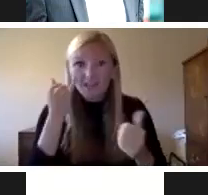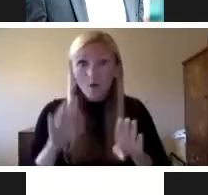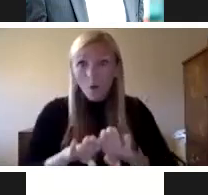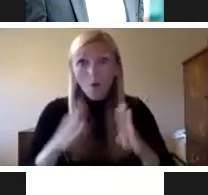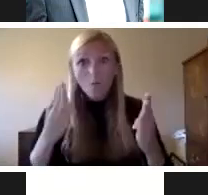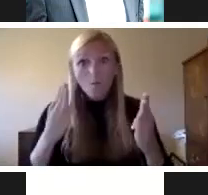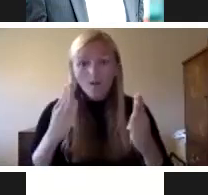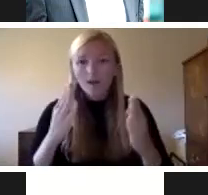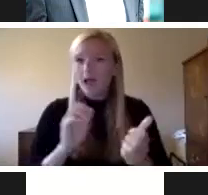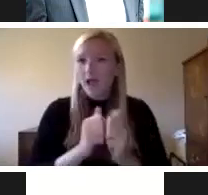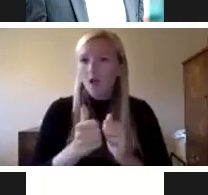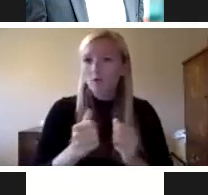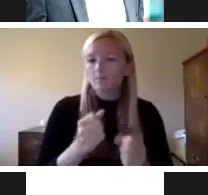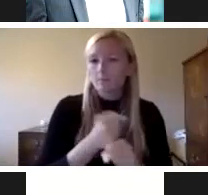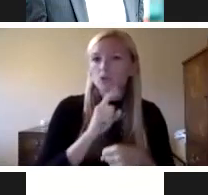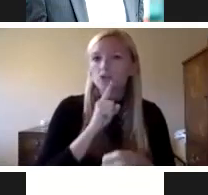and staff safe.